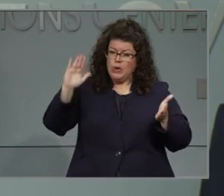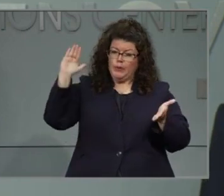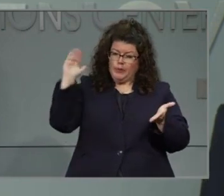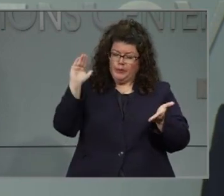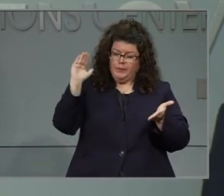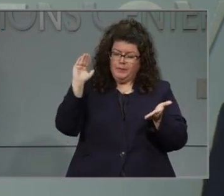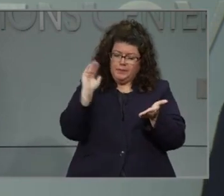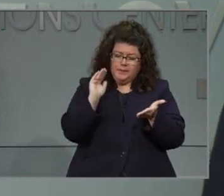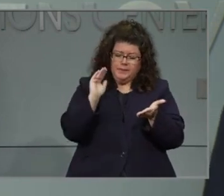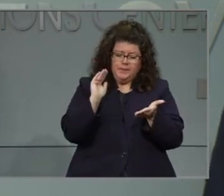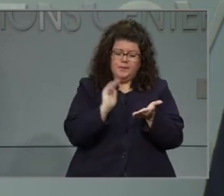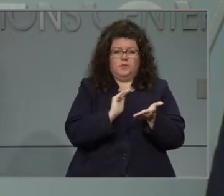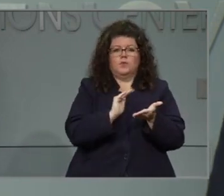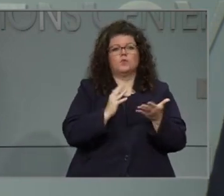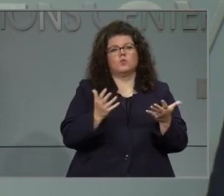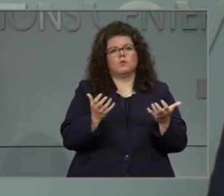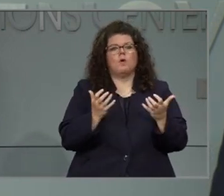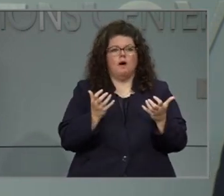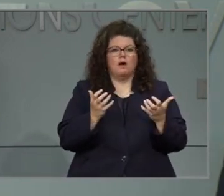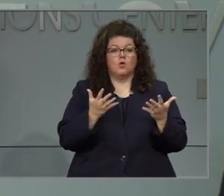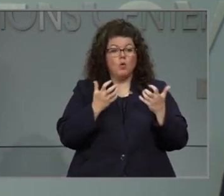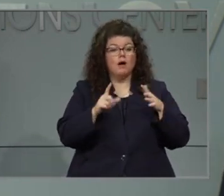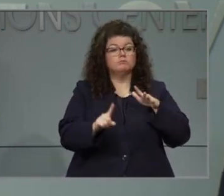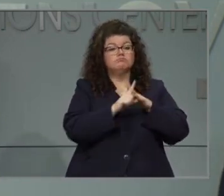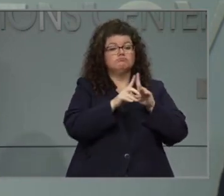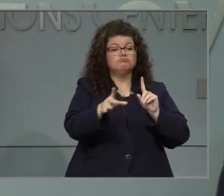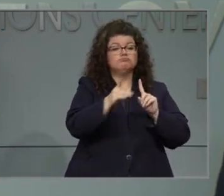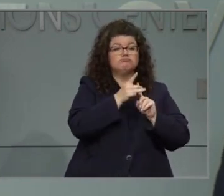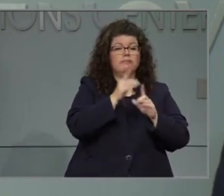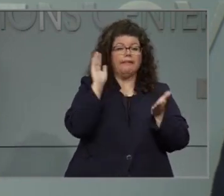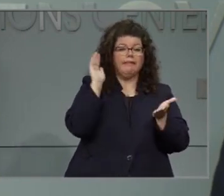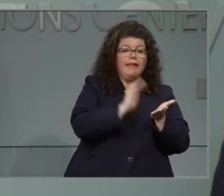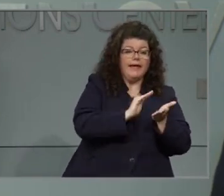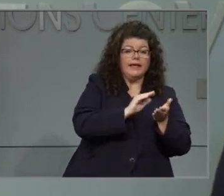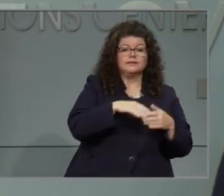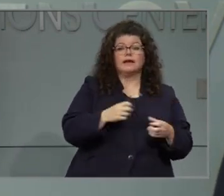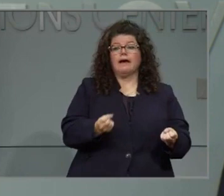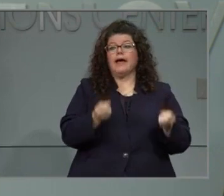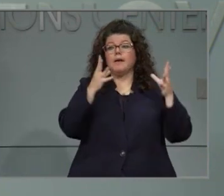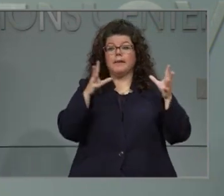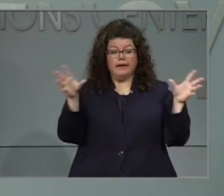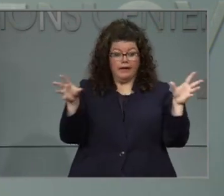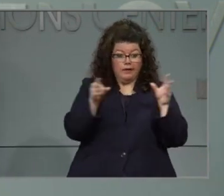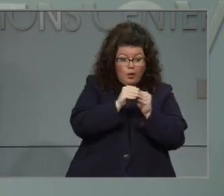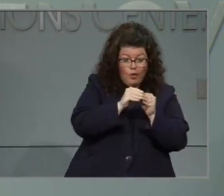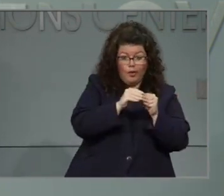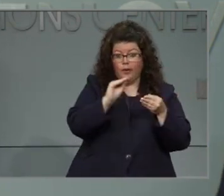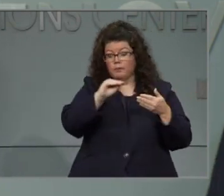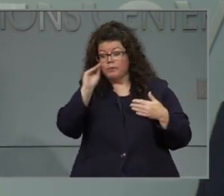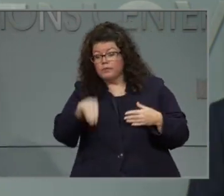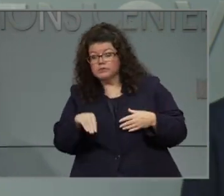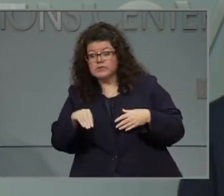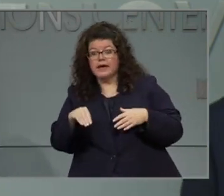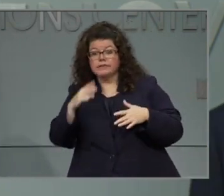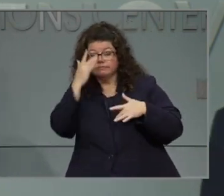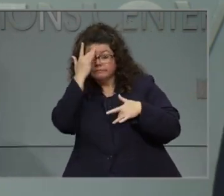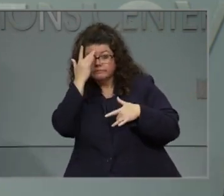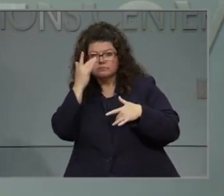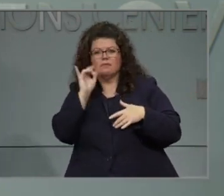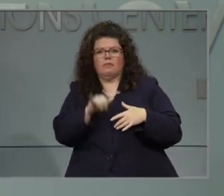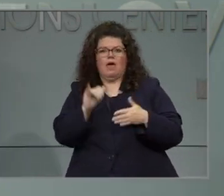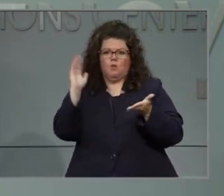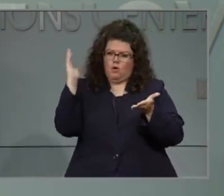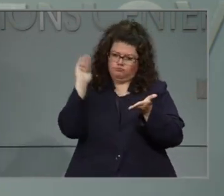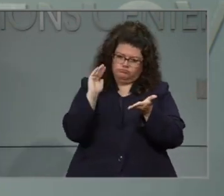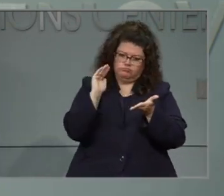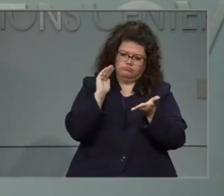can. So we want our cases to be lower. We want our percent of test positive lower. We want to see less folks in the hospital. But you have to